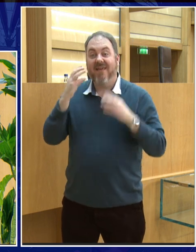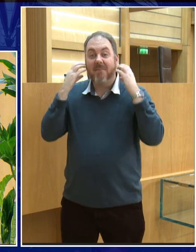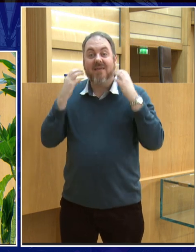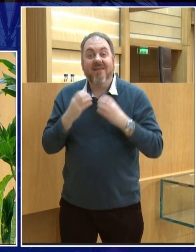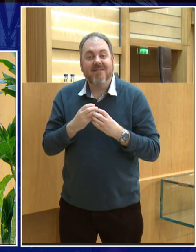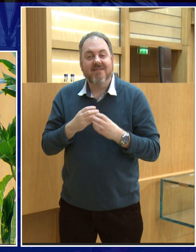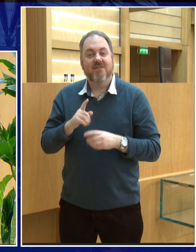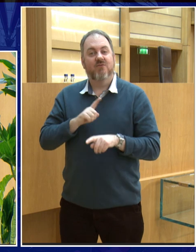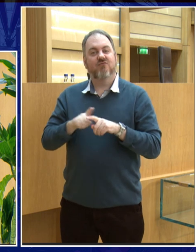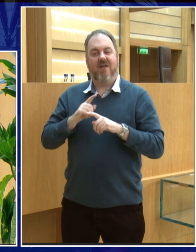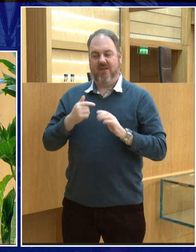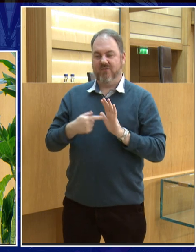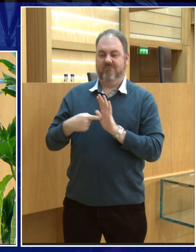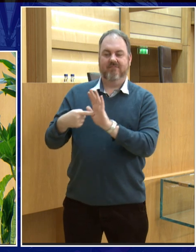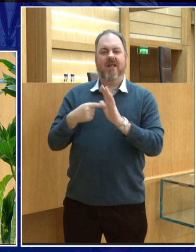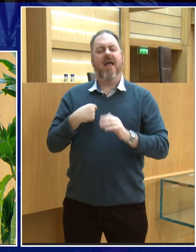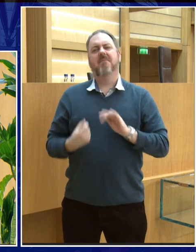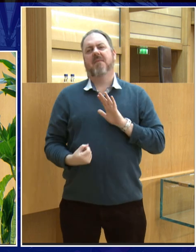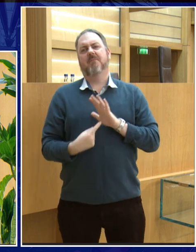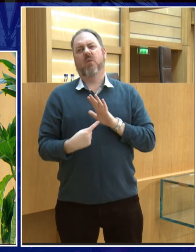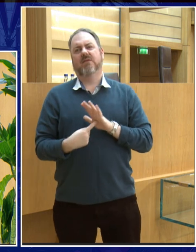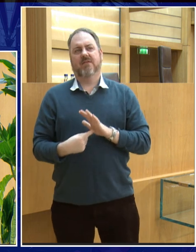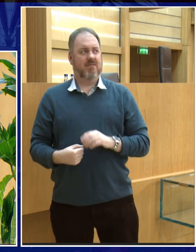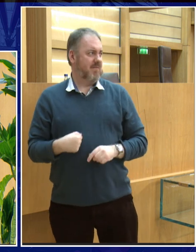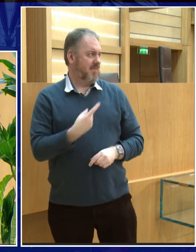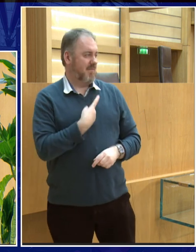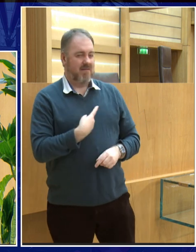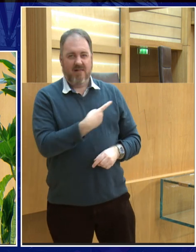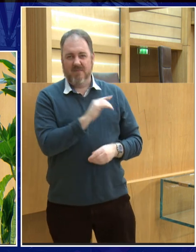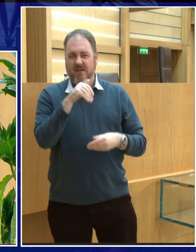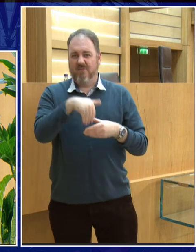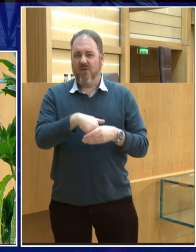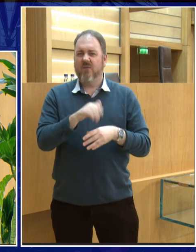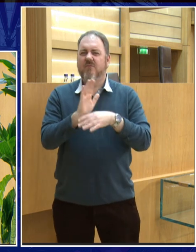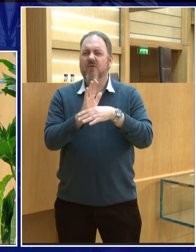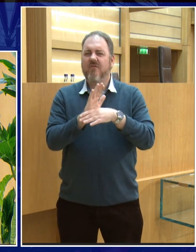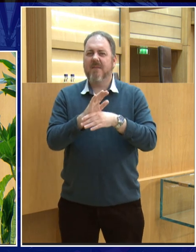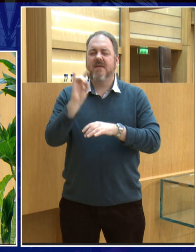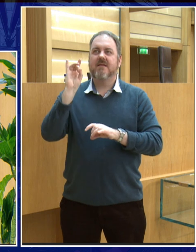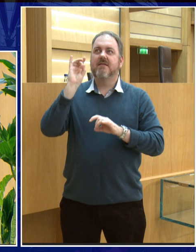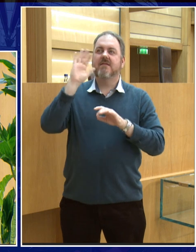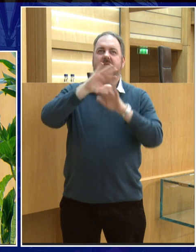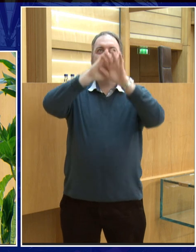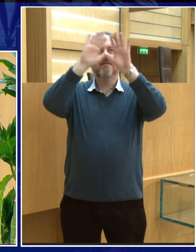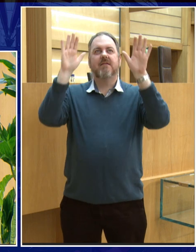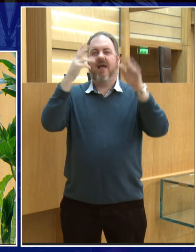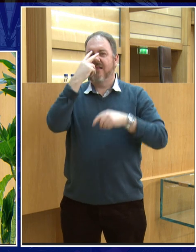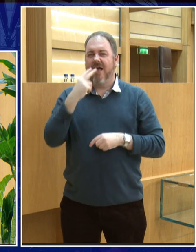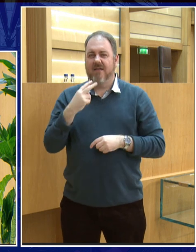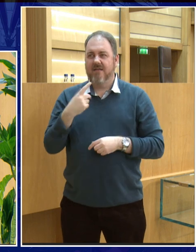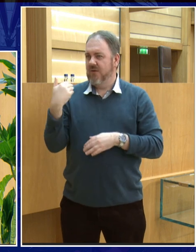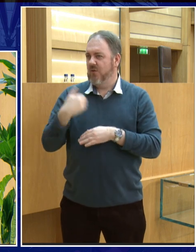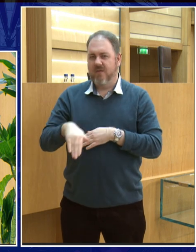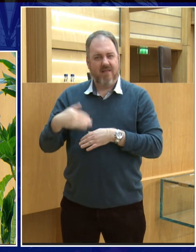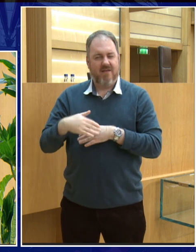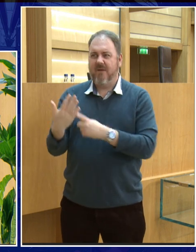Now, I do this television program called The Sky at Night every month, and it's been going on, it's the longest-running television series in the world, and I've never had to wear a